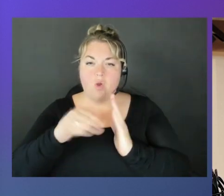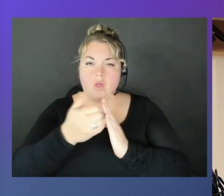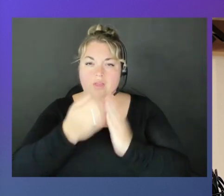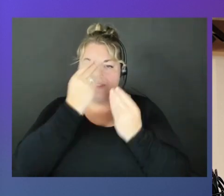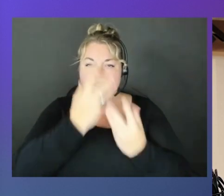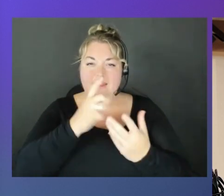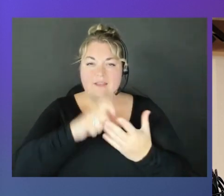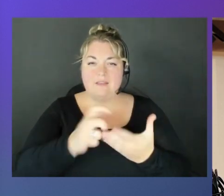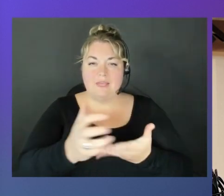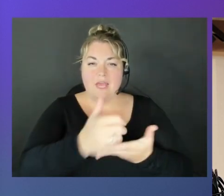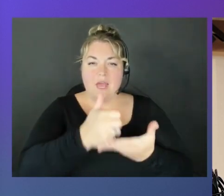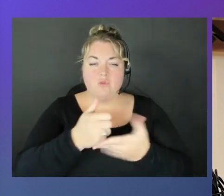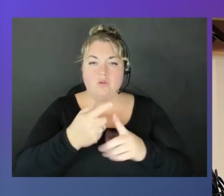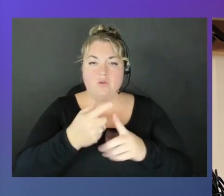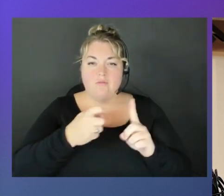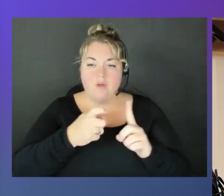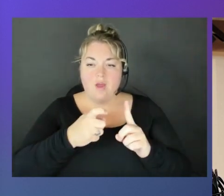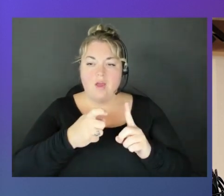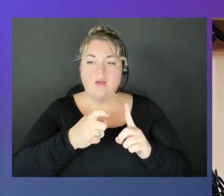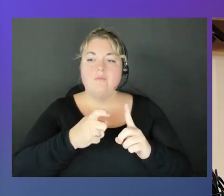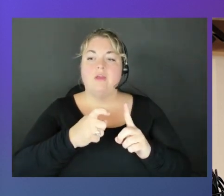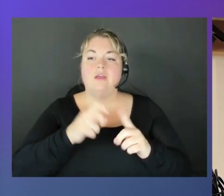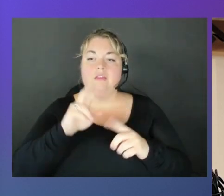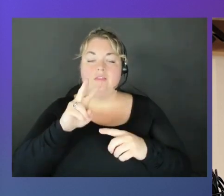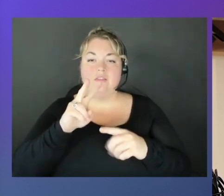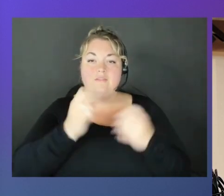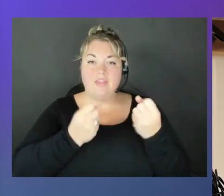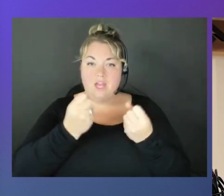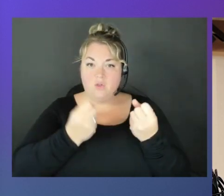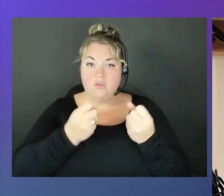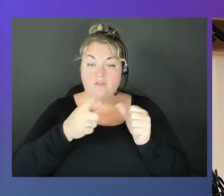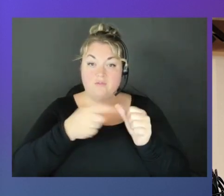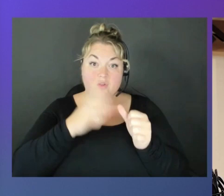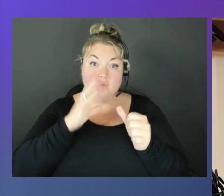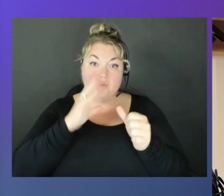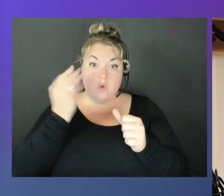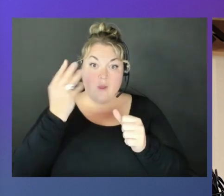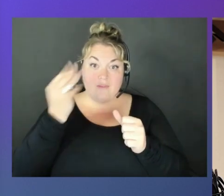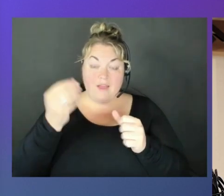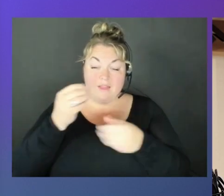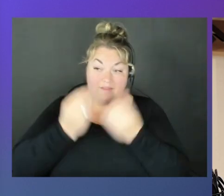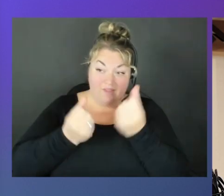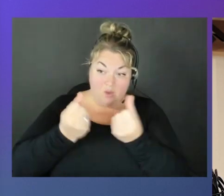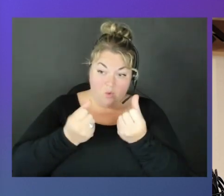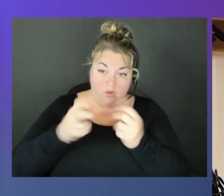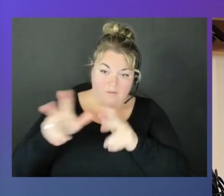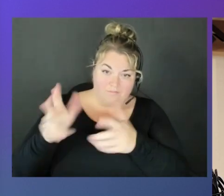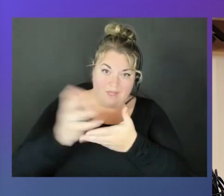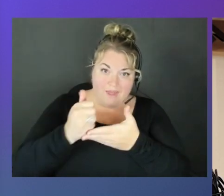from the vehicles. So the first thing we're going to do is get outside in our vehicle and collect some data.